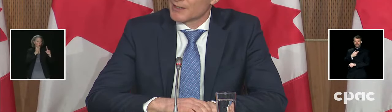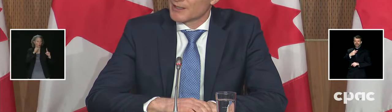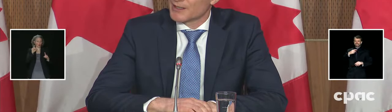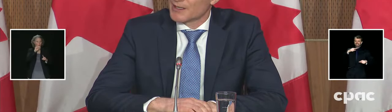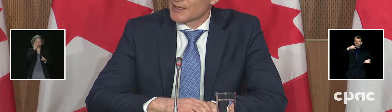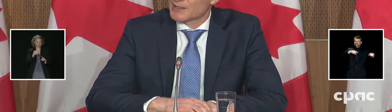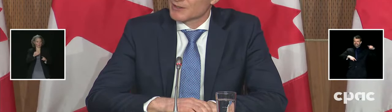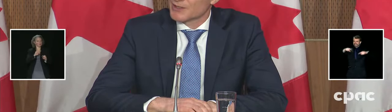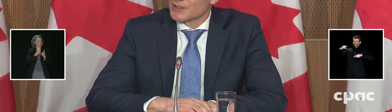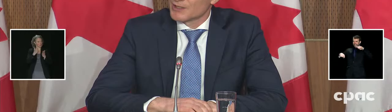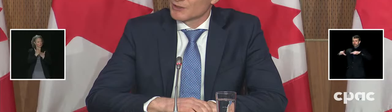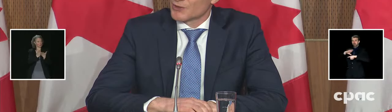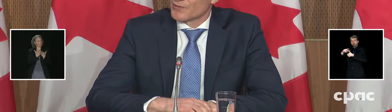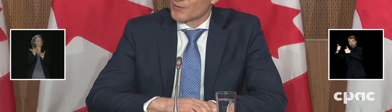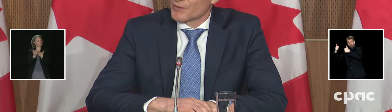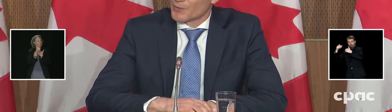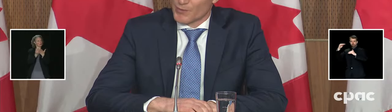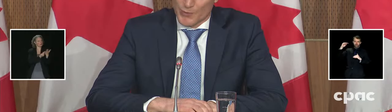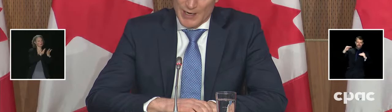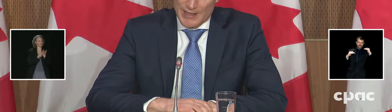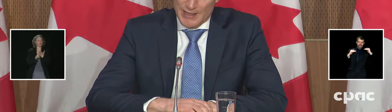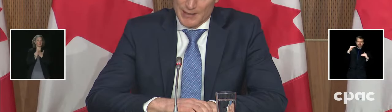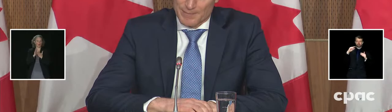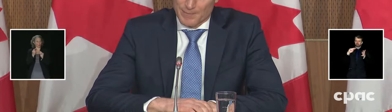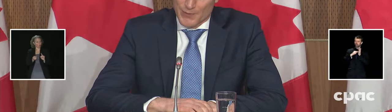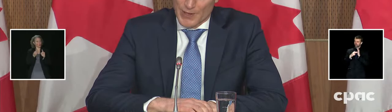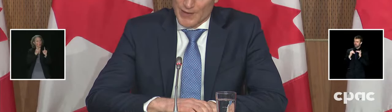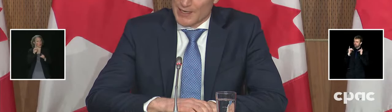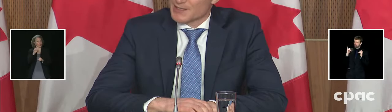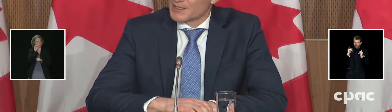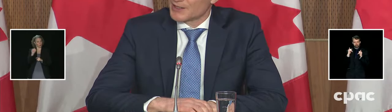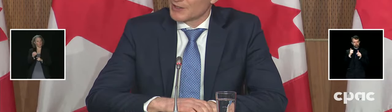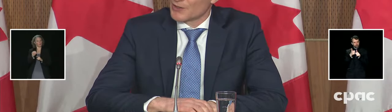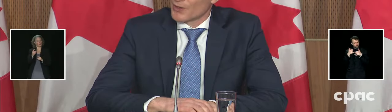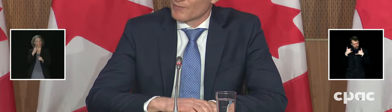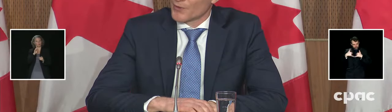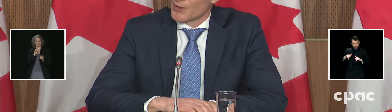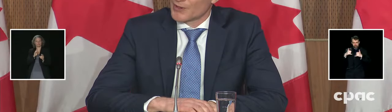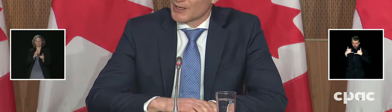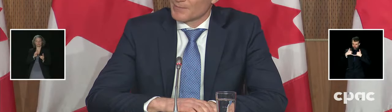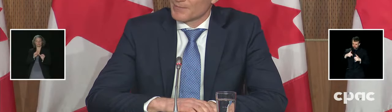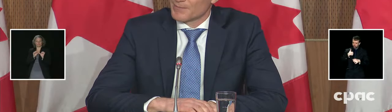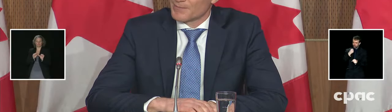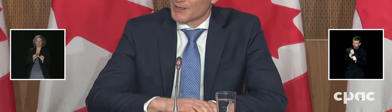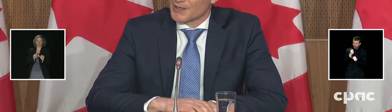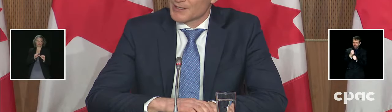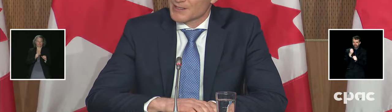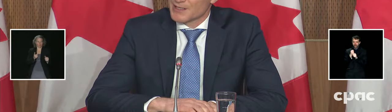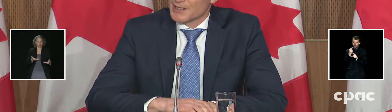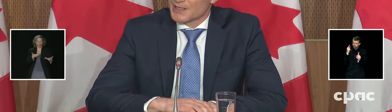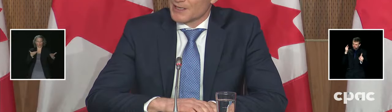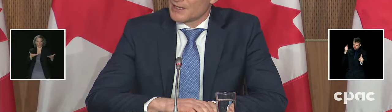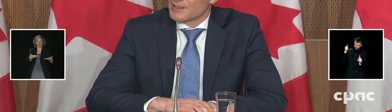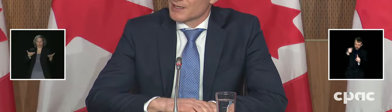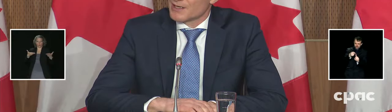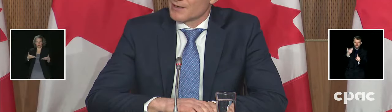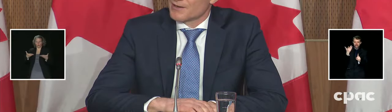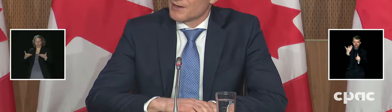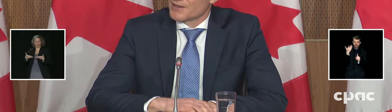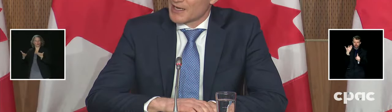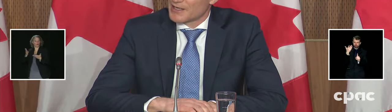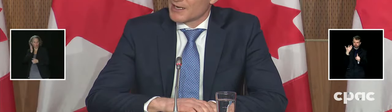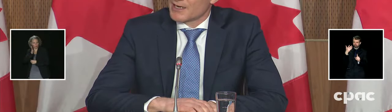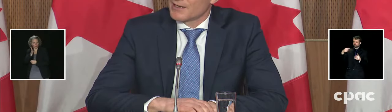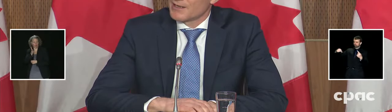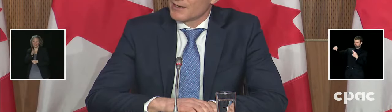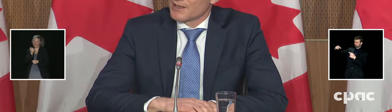get there. And that's sort of the way that I see it going forward. But it is a